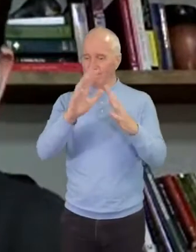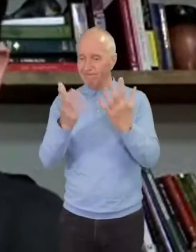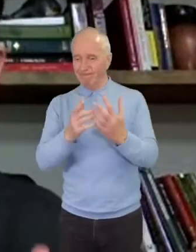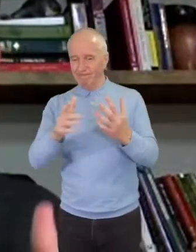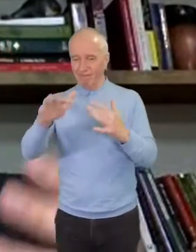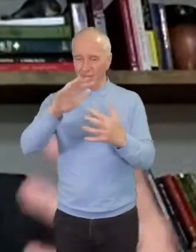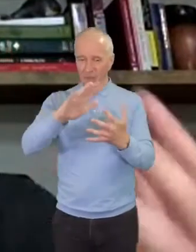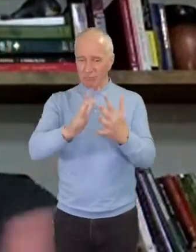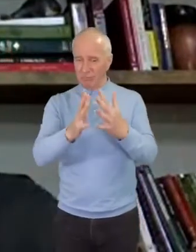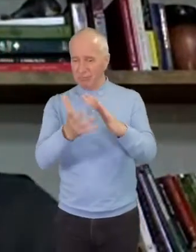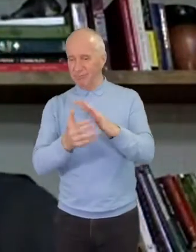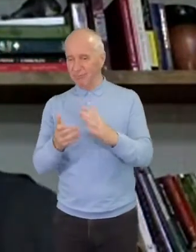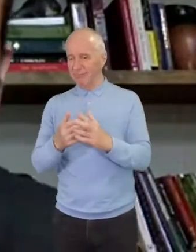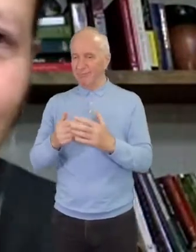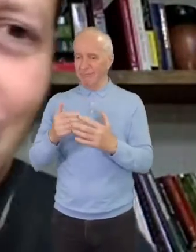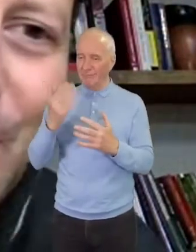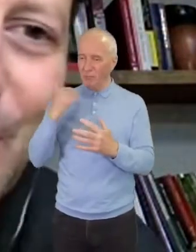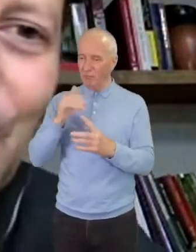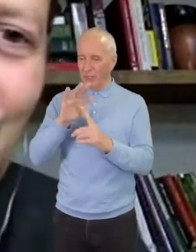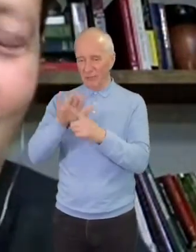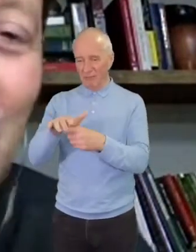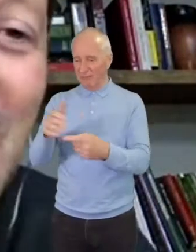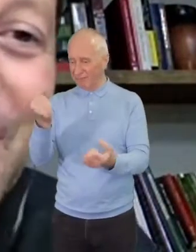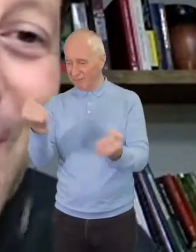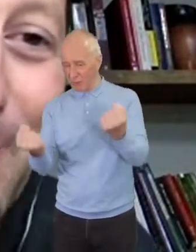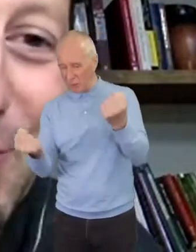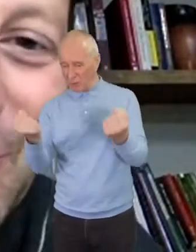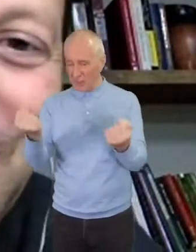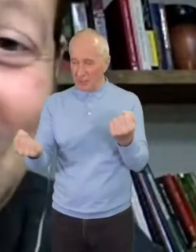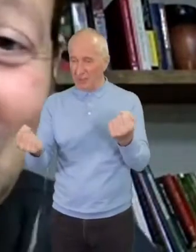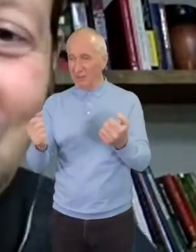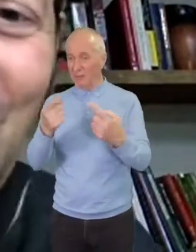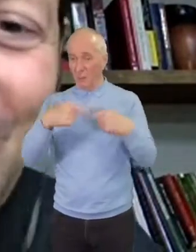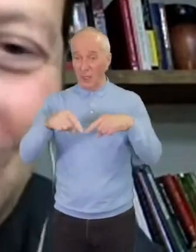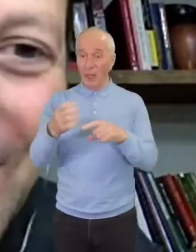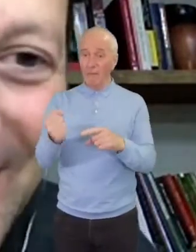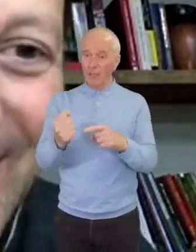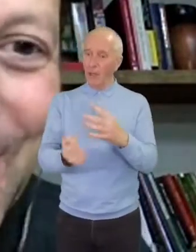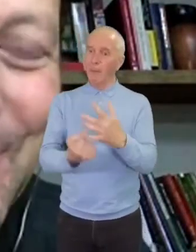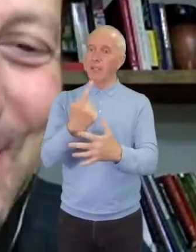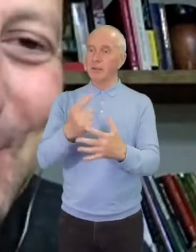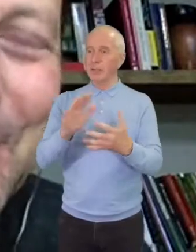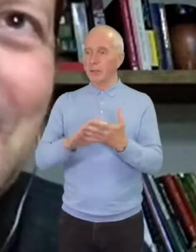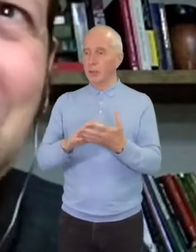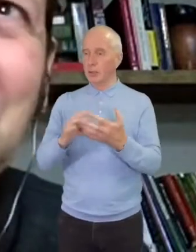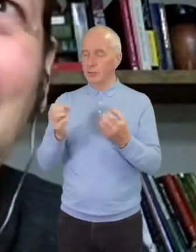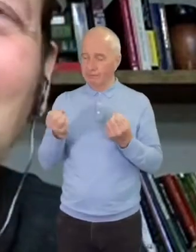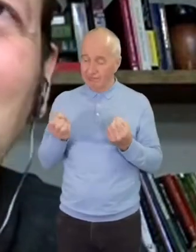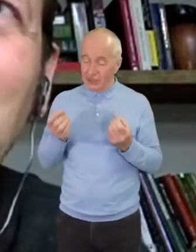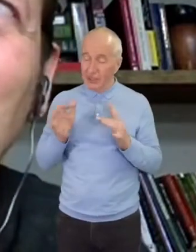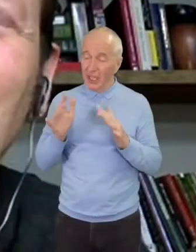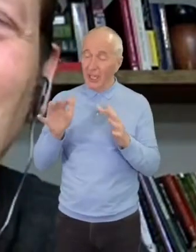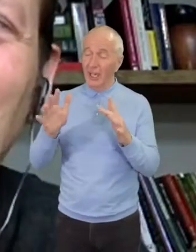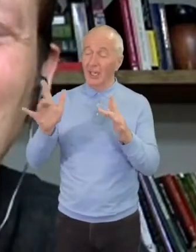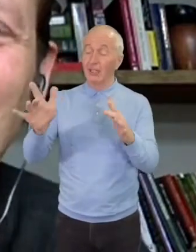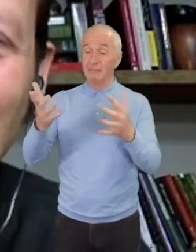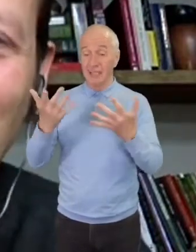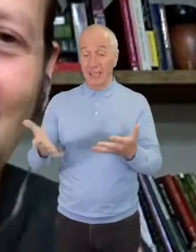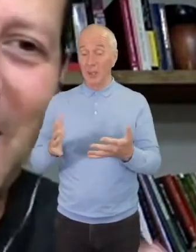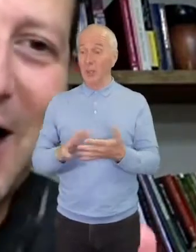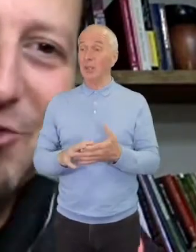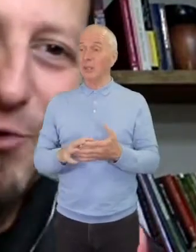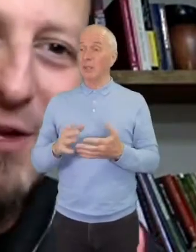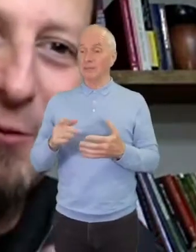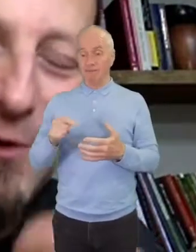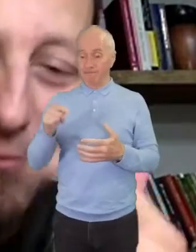racial justice? And so I think that's where we have an opportunity to shine right now, you know, to really say